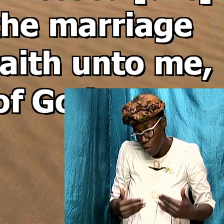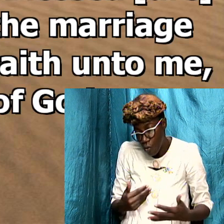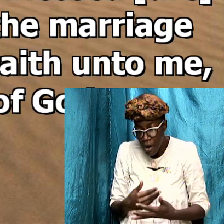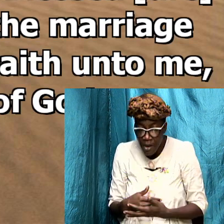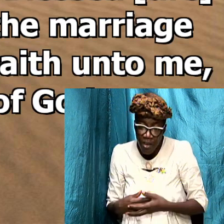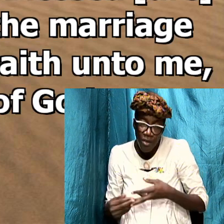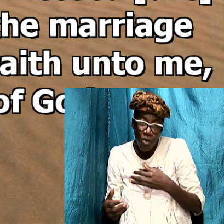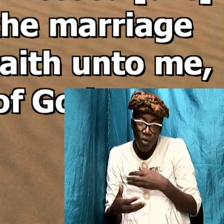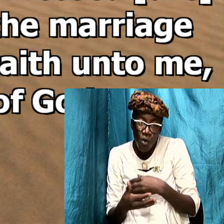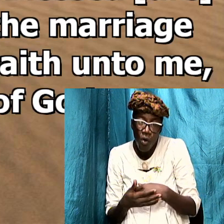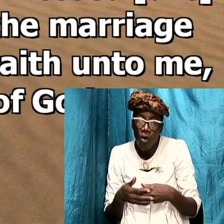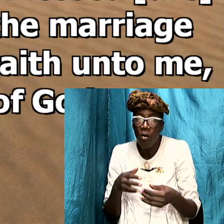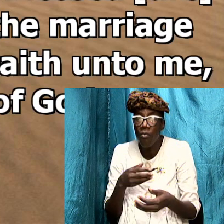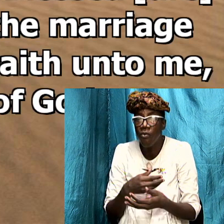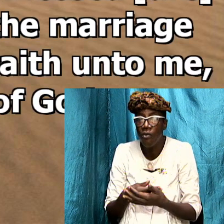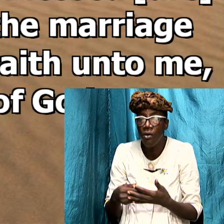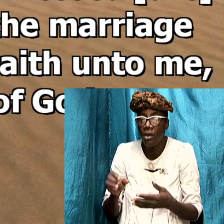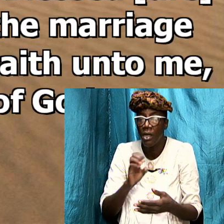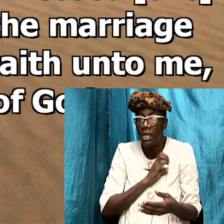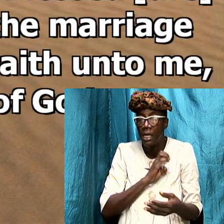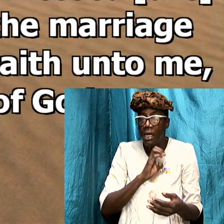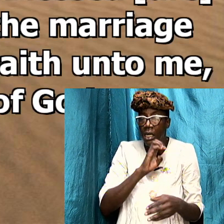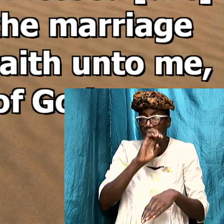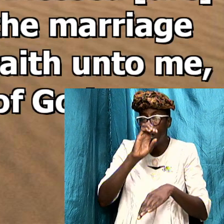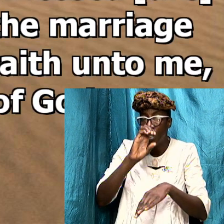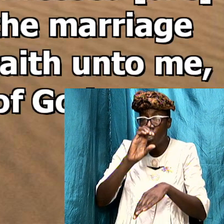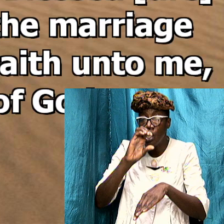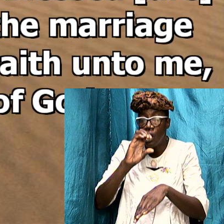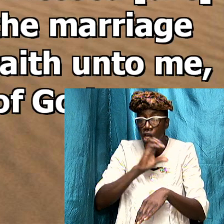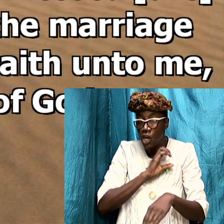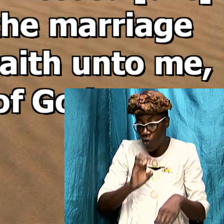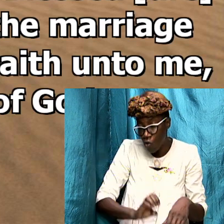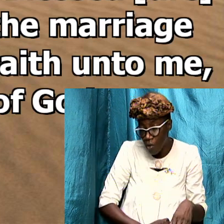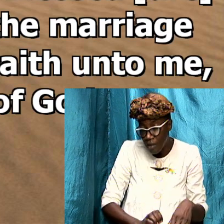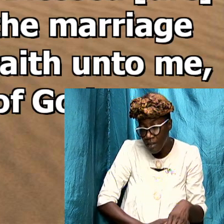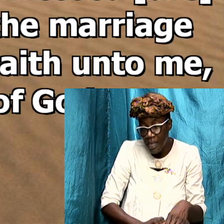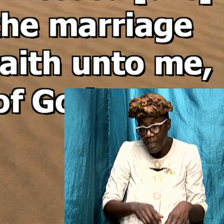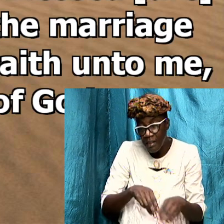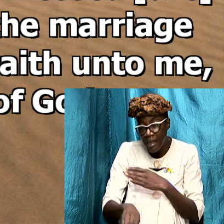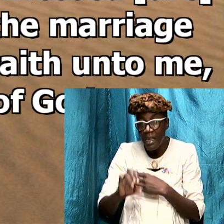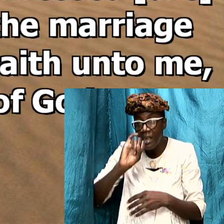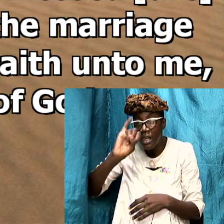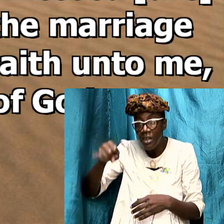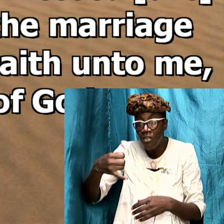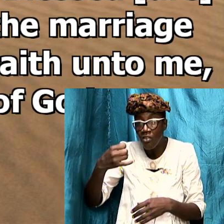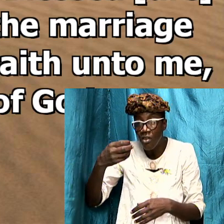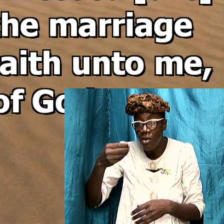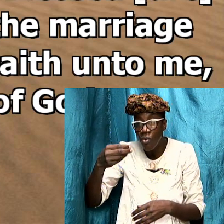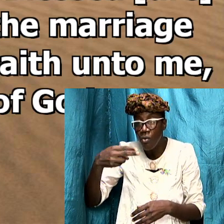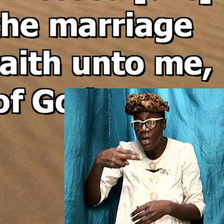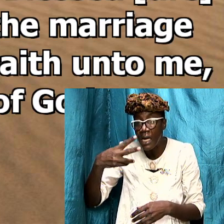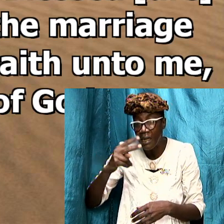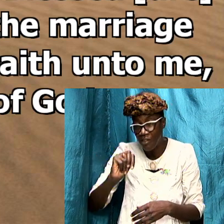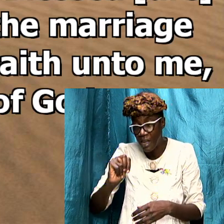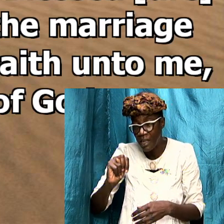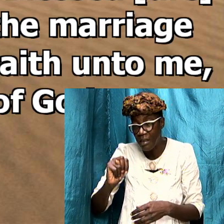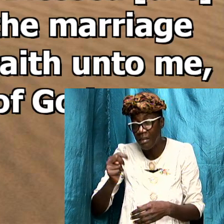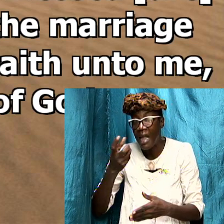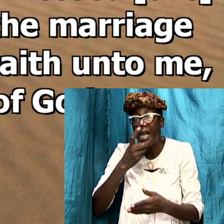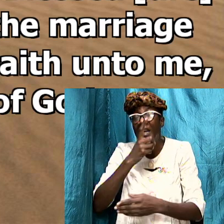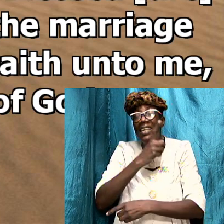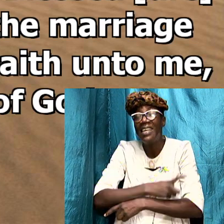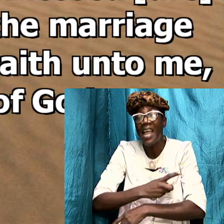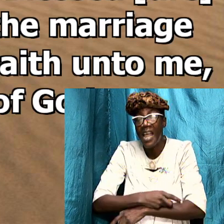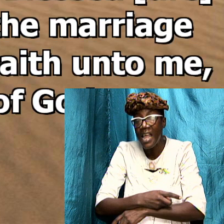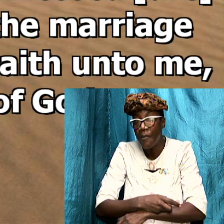the Christians that were being persecuted in John's day so that there are those that believe that the things that are written in